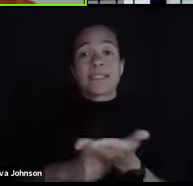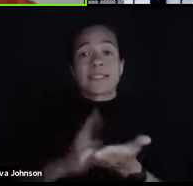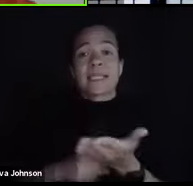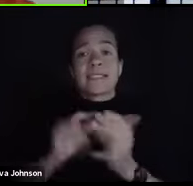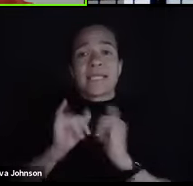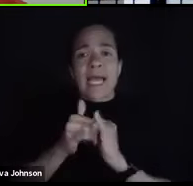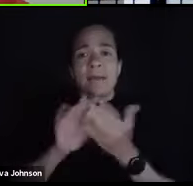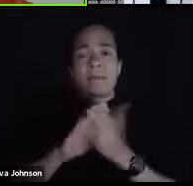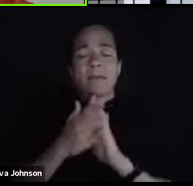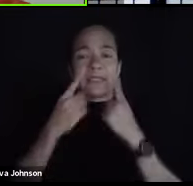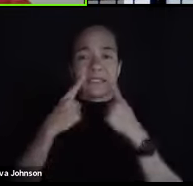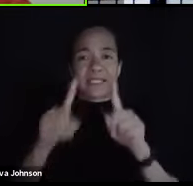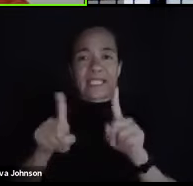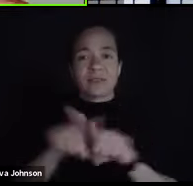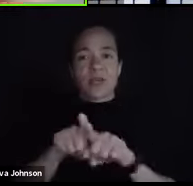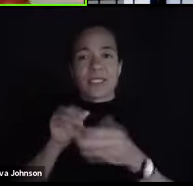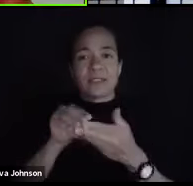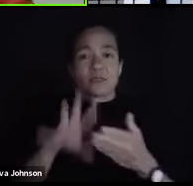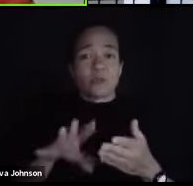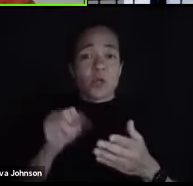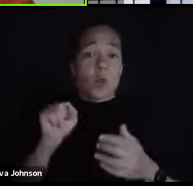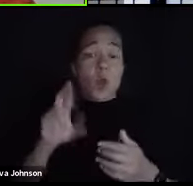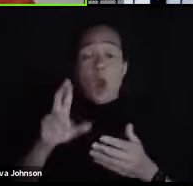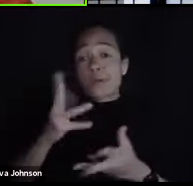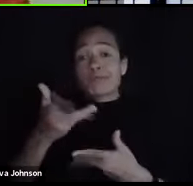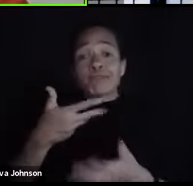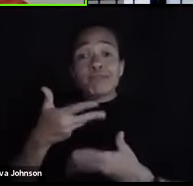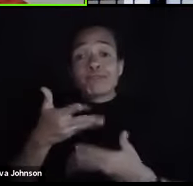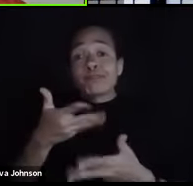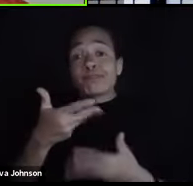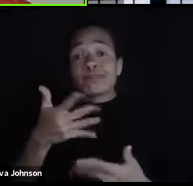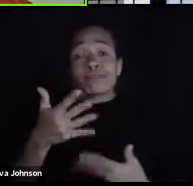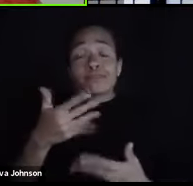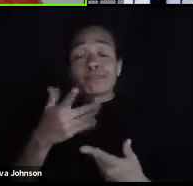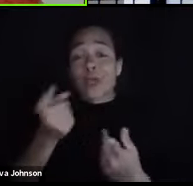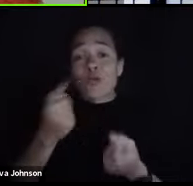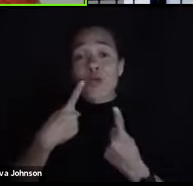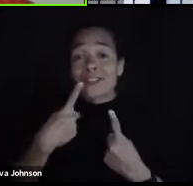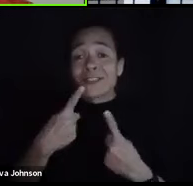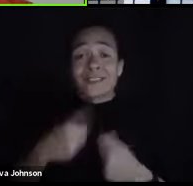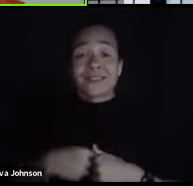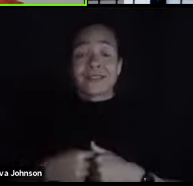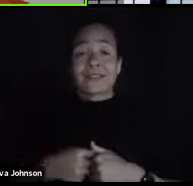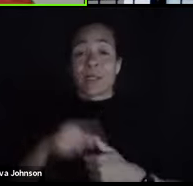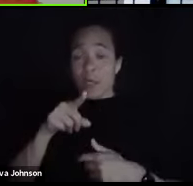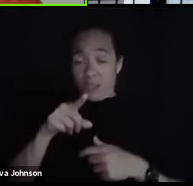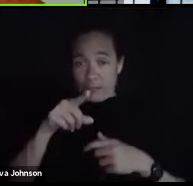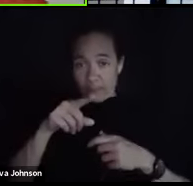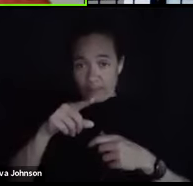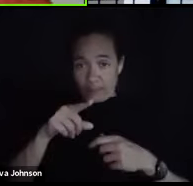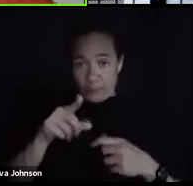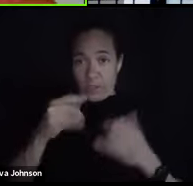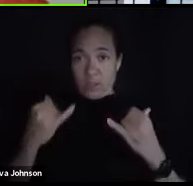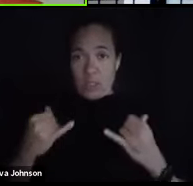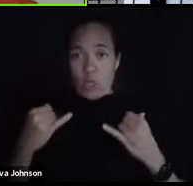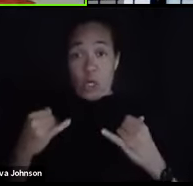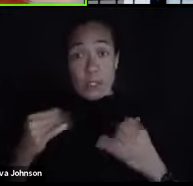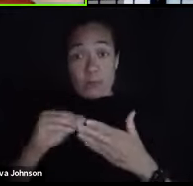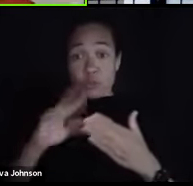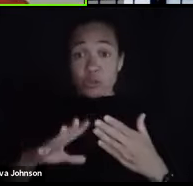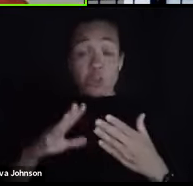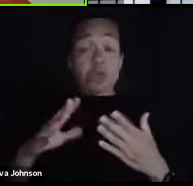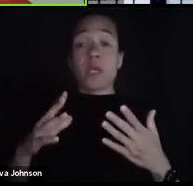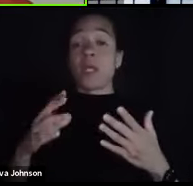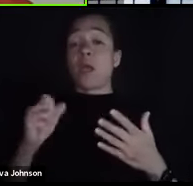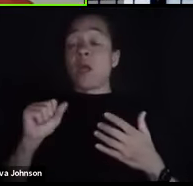as a student, or just talking about general student questions you might have. So whether you're a student currently at the University of Louisville, maybe you